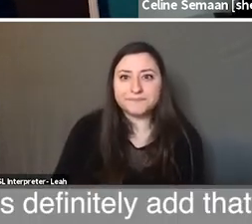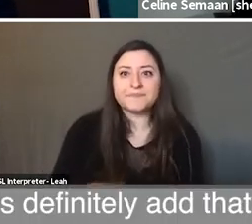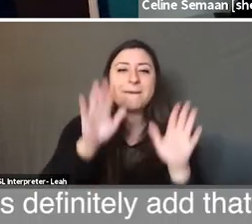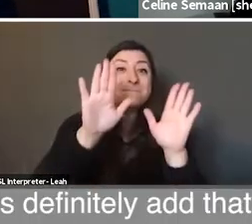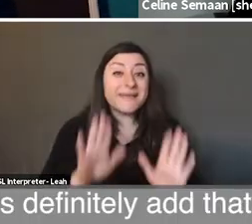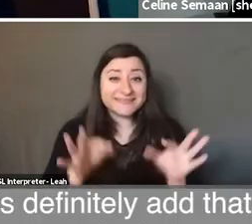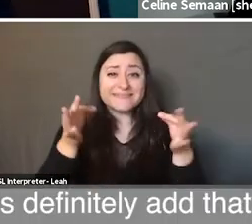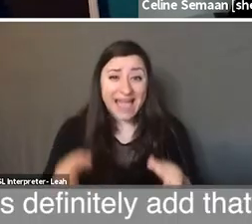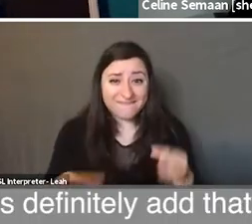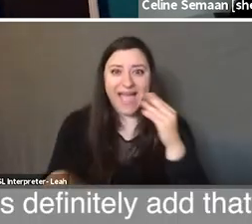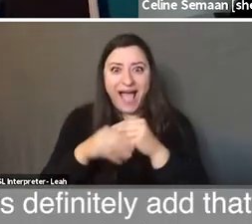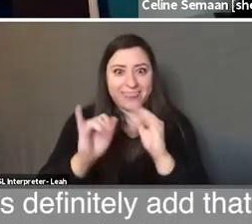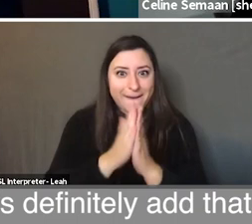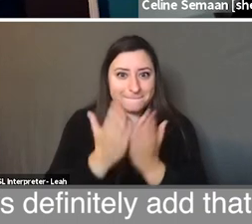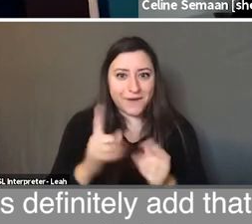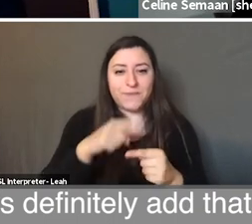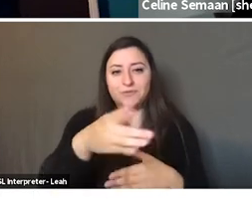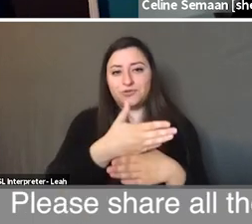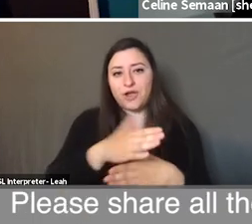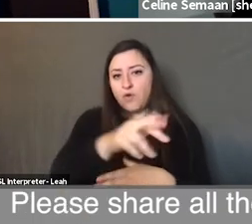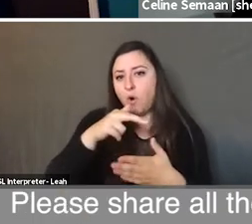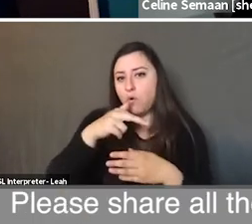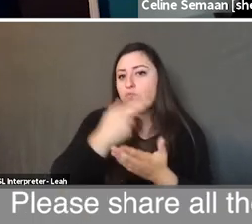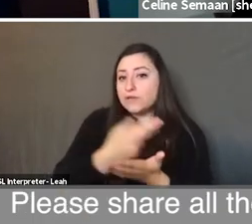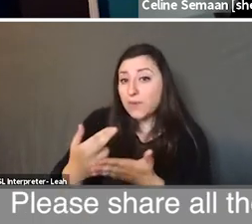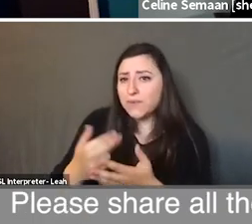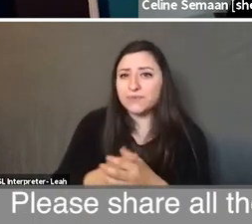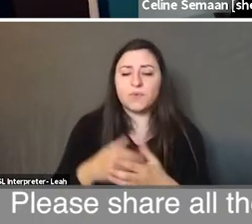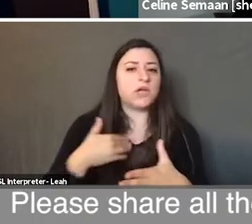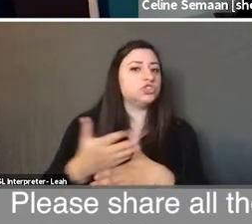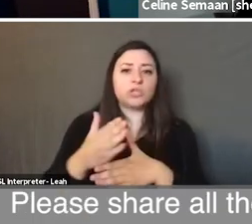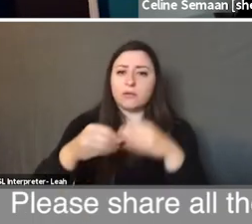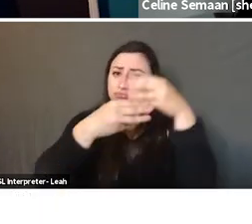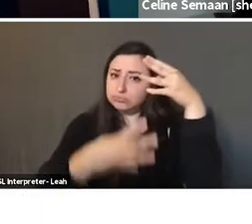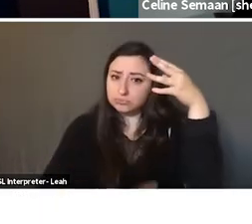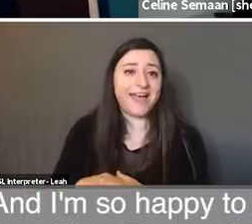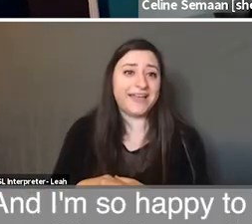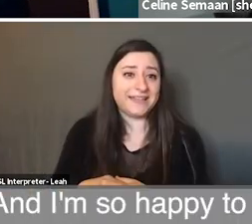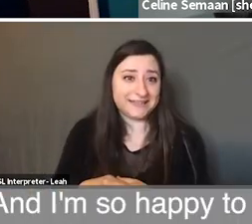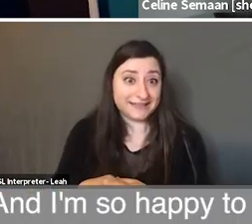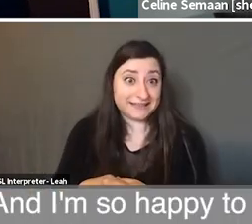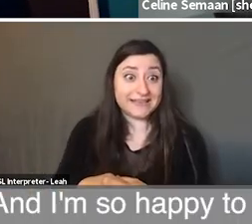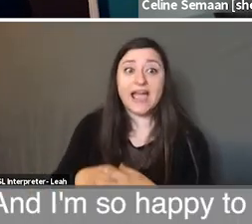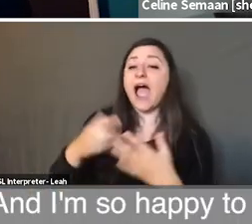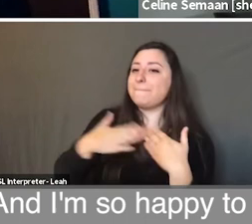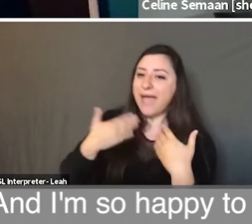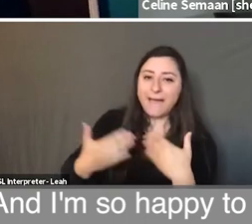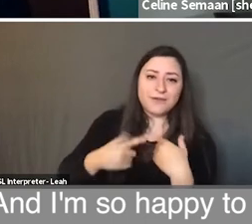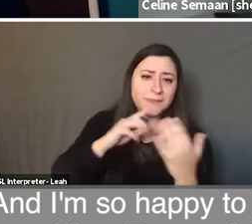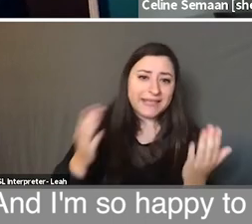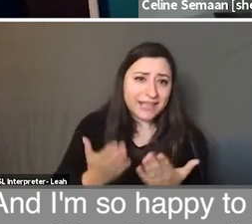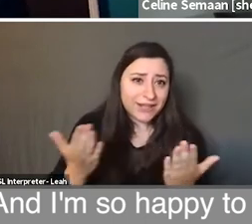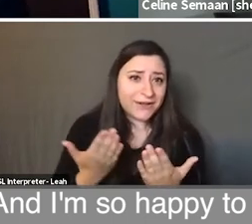Let's definitely add that book when you are sharing your resources. please share all the resources that you can get. I'm so happy to be also